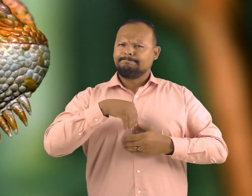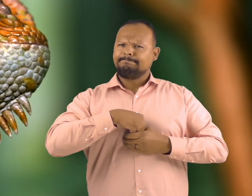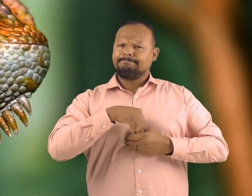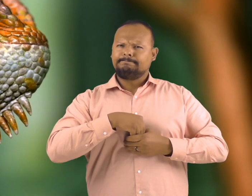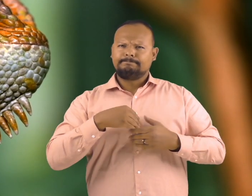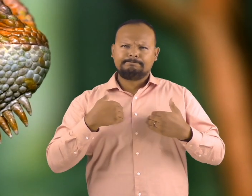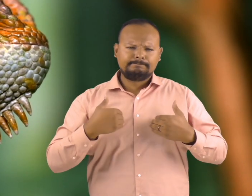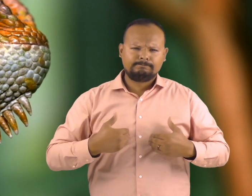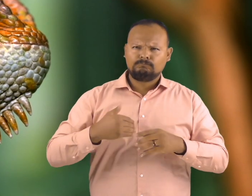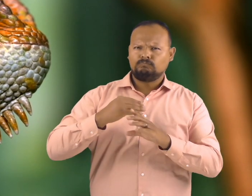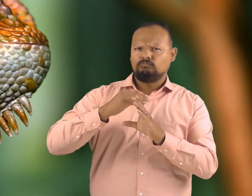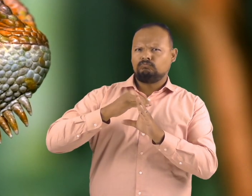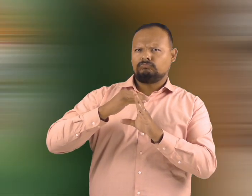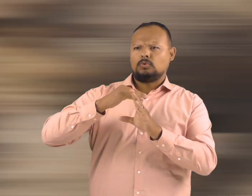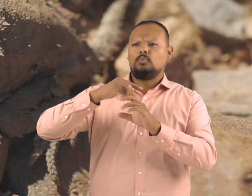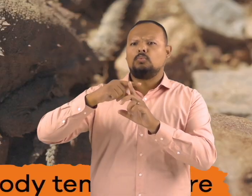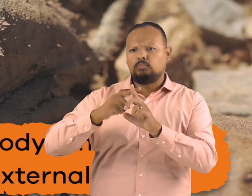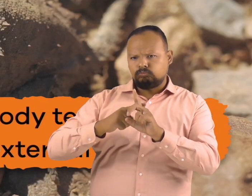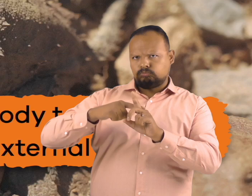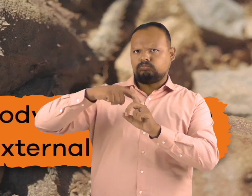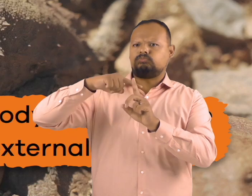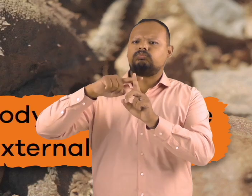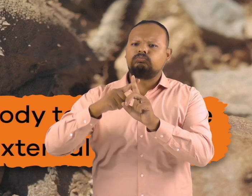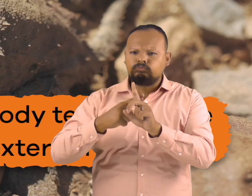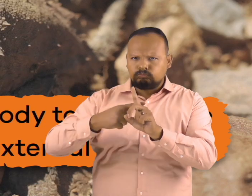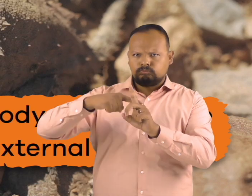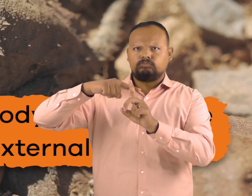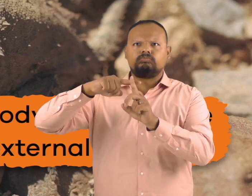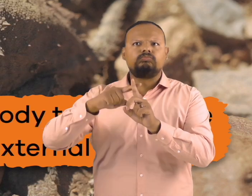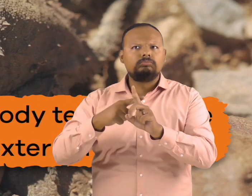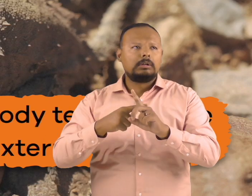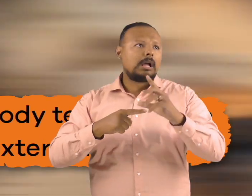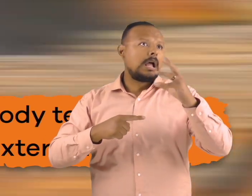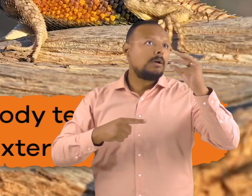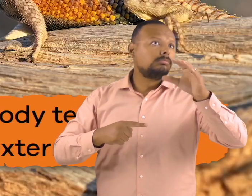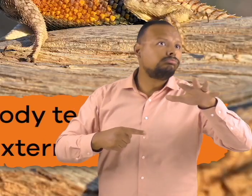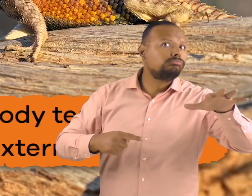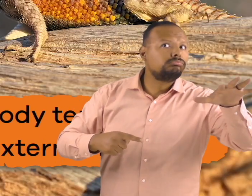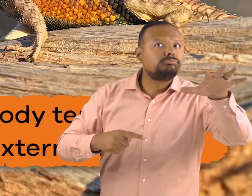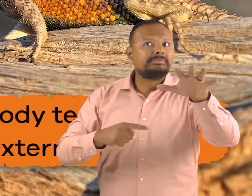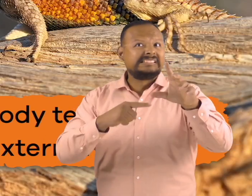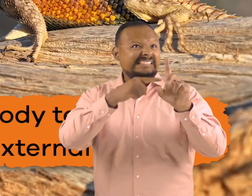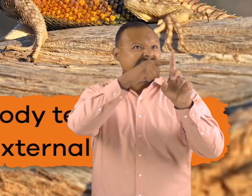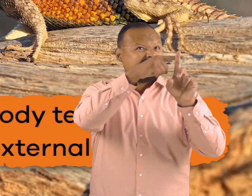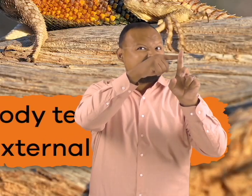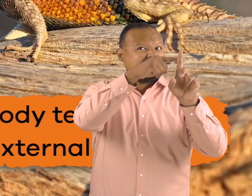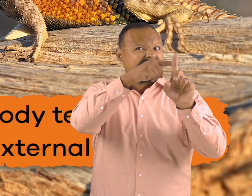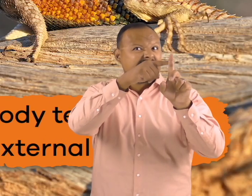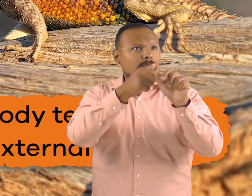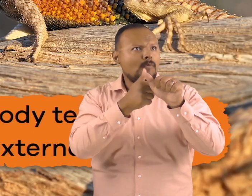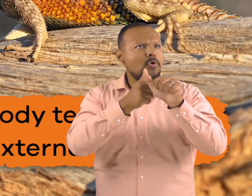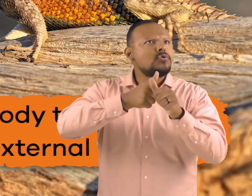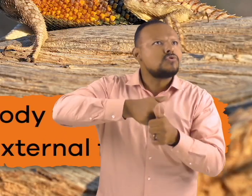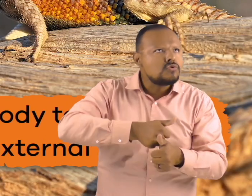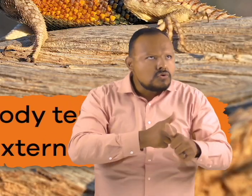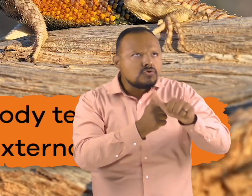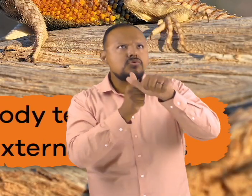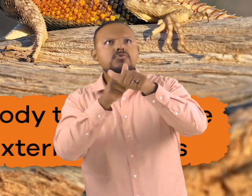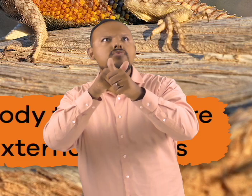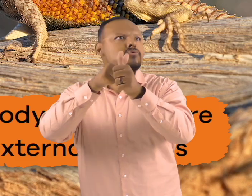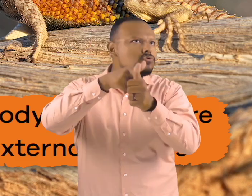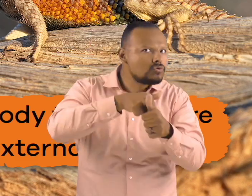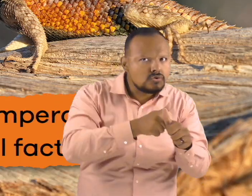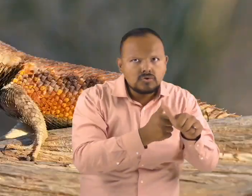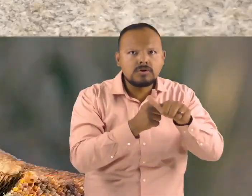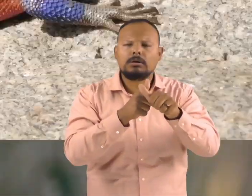reptiles are ectothermic, which means their regulation of body temperature depends on external